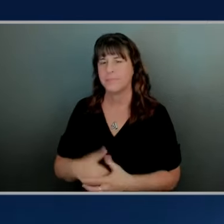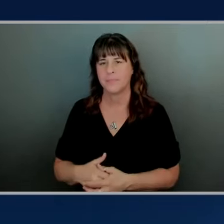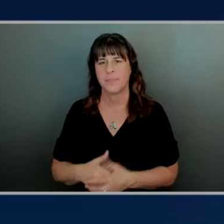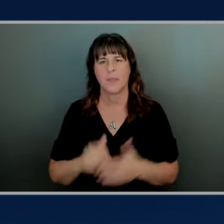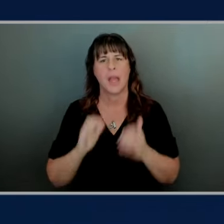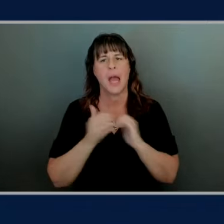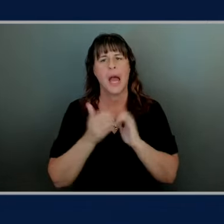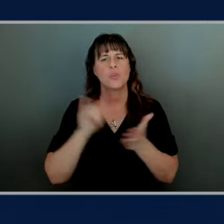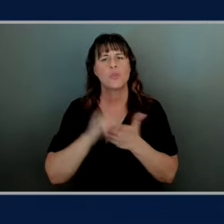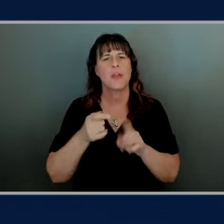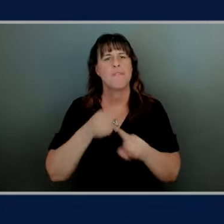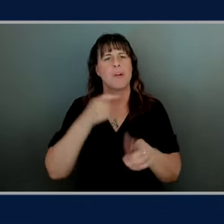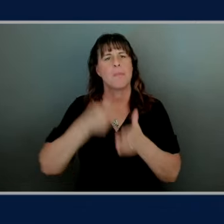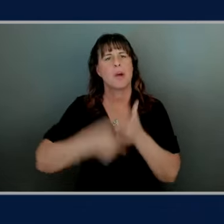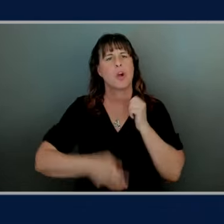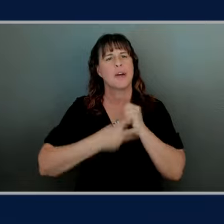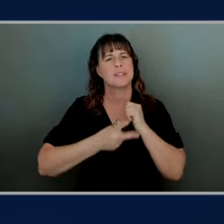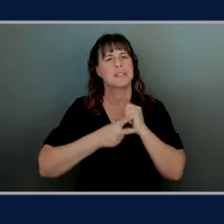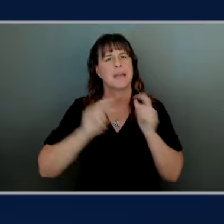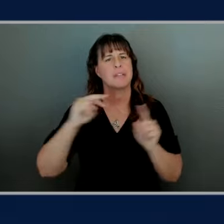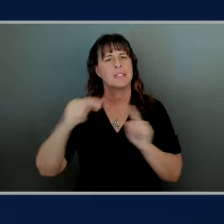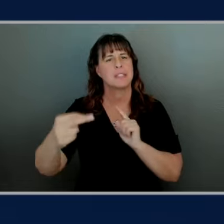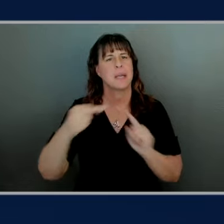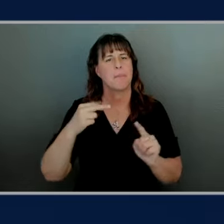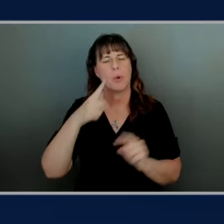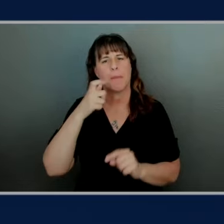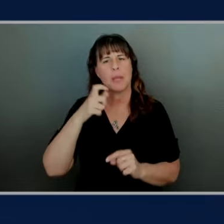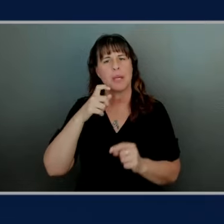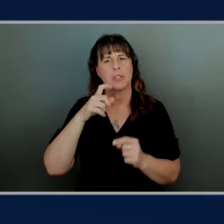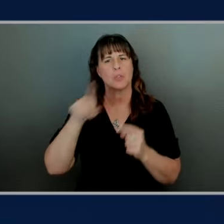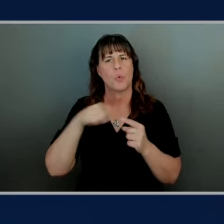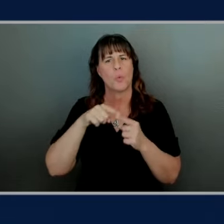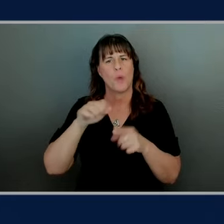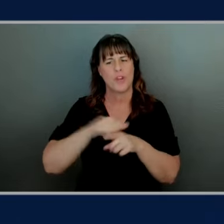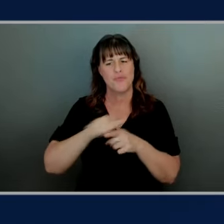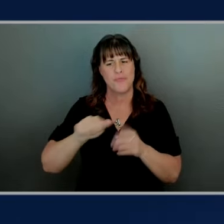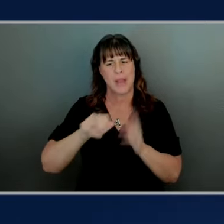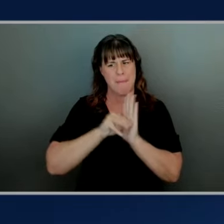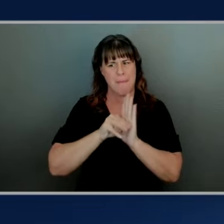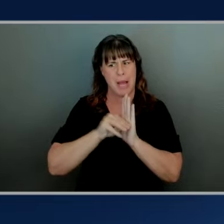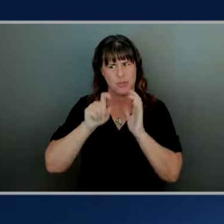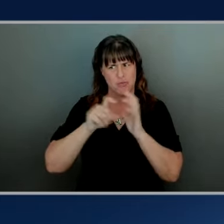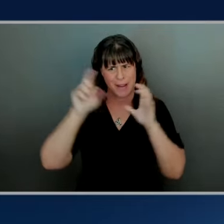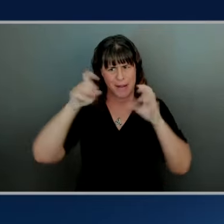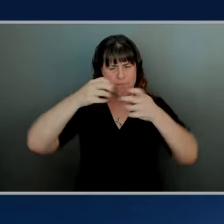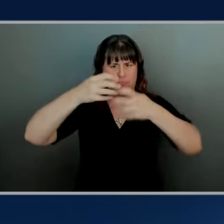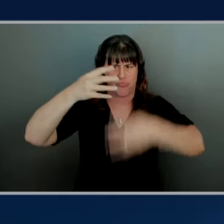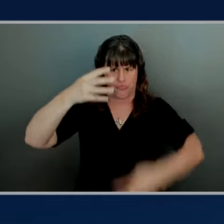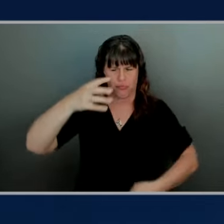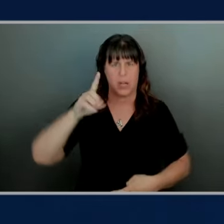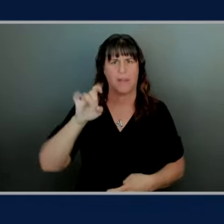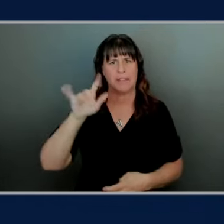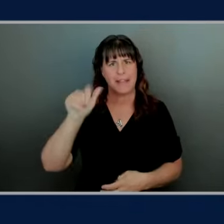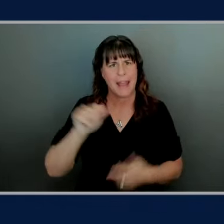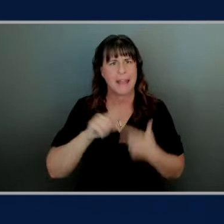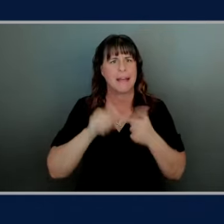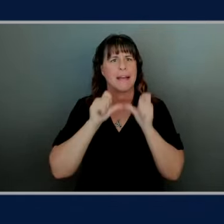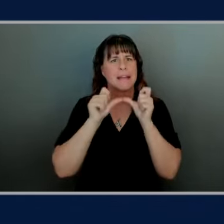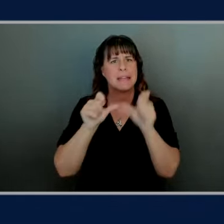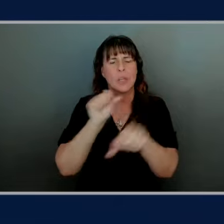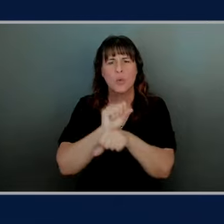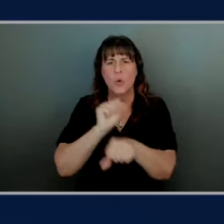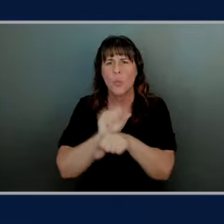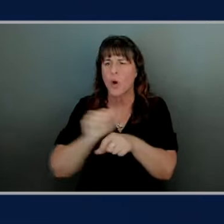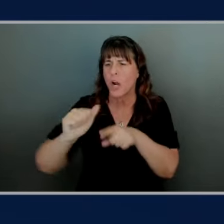do this from like a cost saving standpoint because when you're training your models you need vast amounts of data you need to constantly work on training the